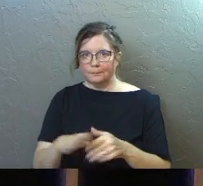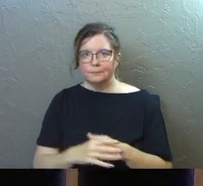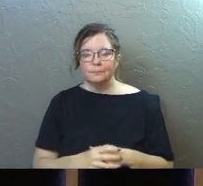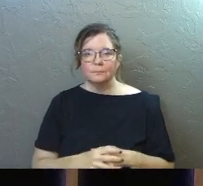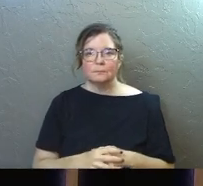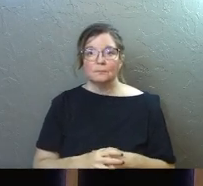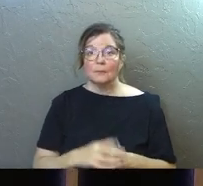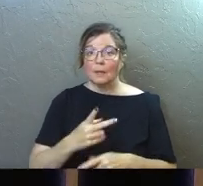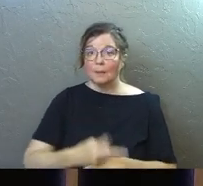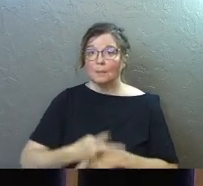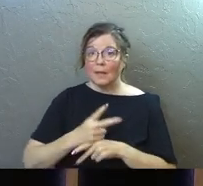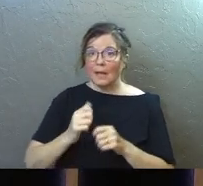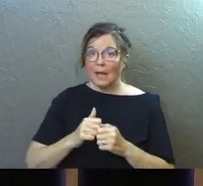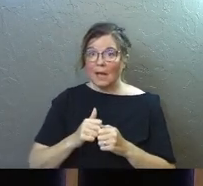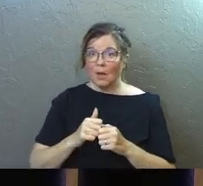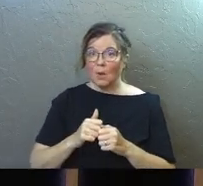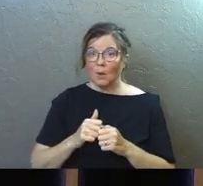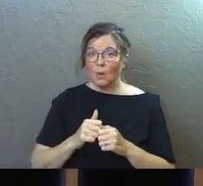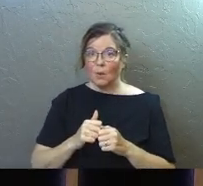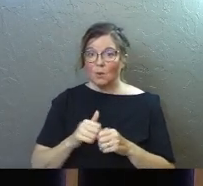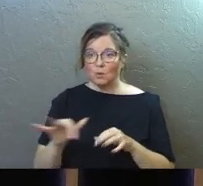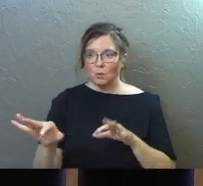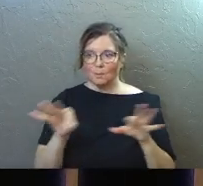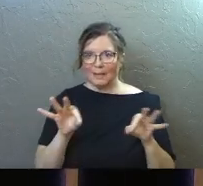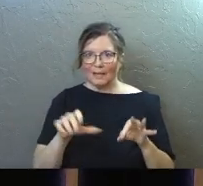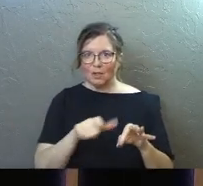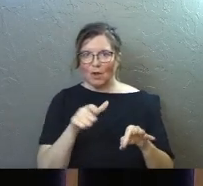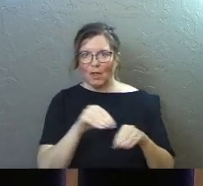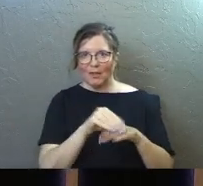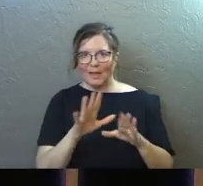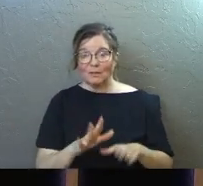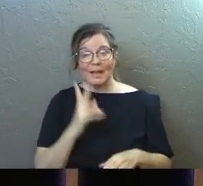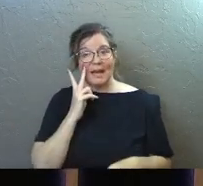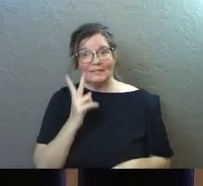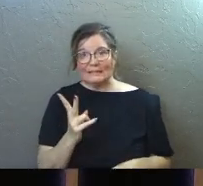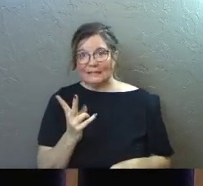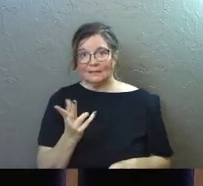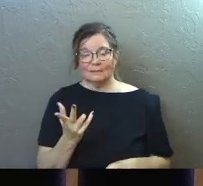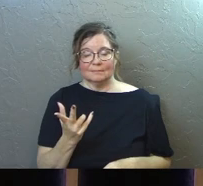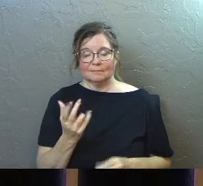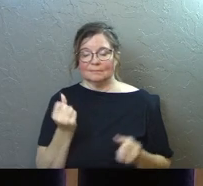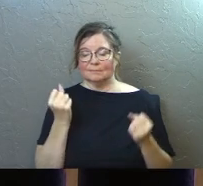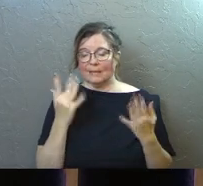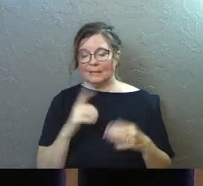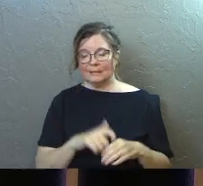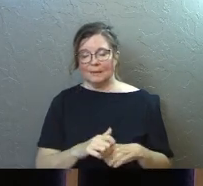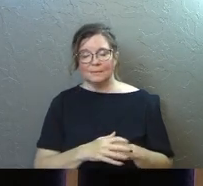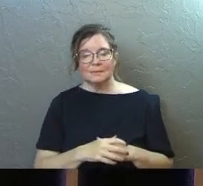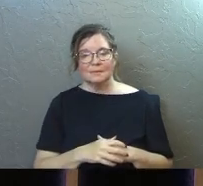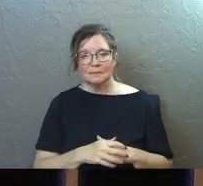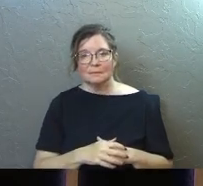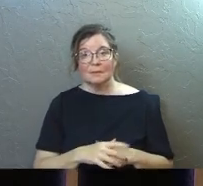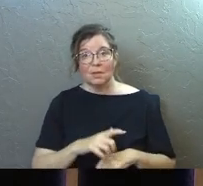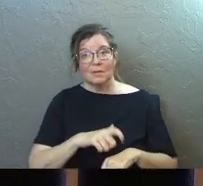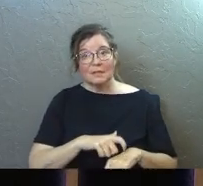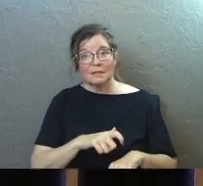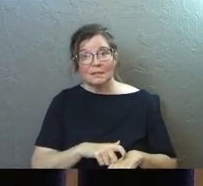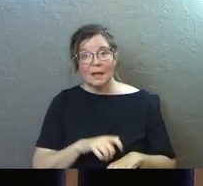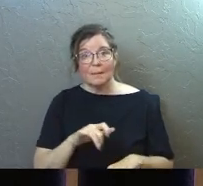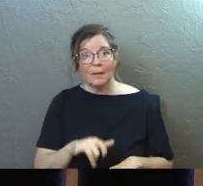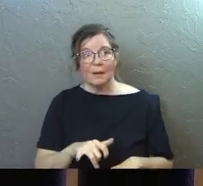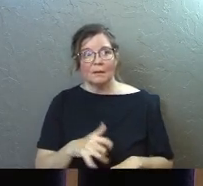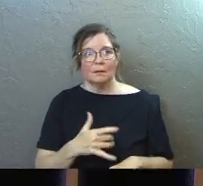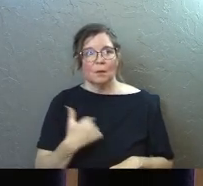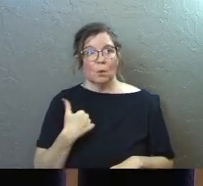Also, be careful how you pick your other counselors. I've seen it numerous times. There's times that